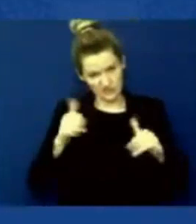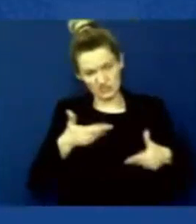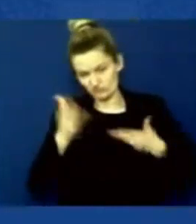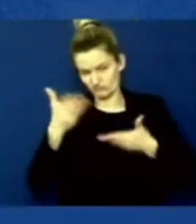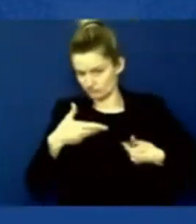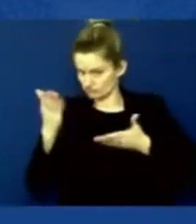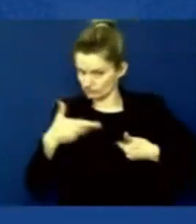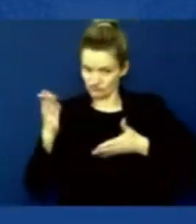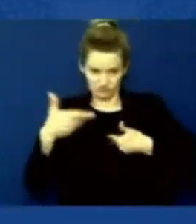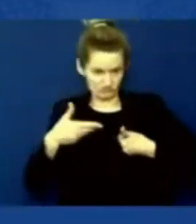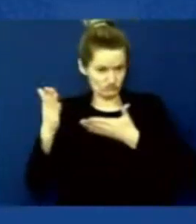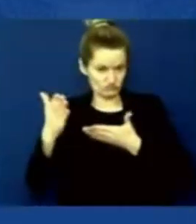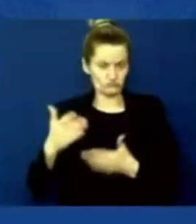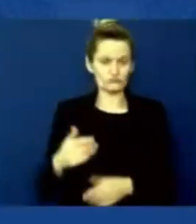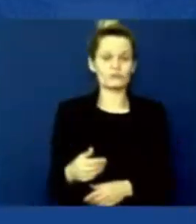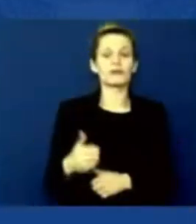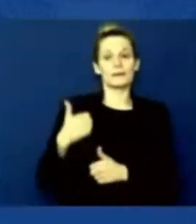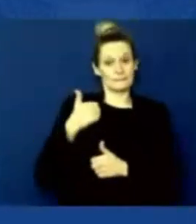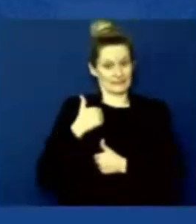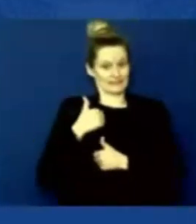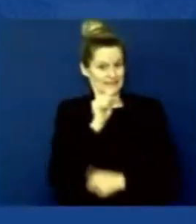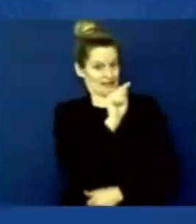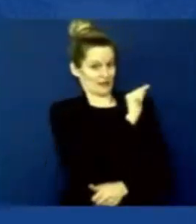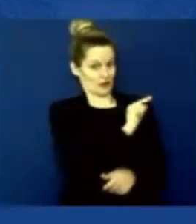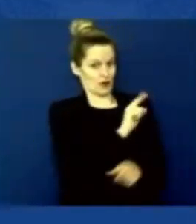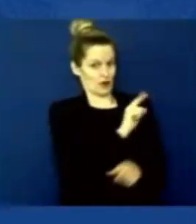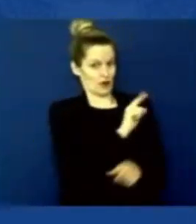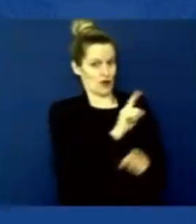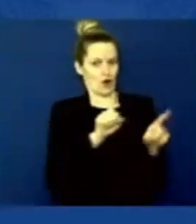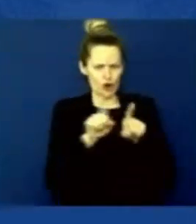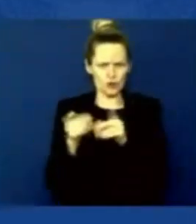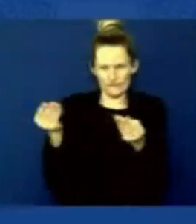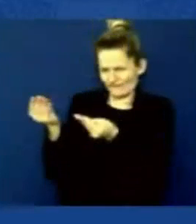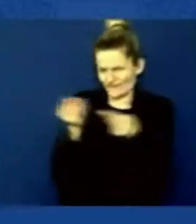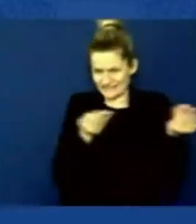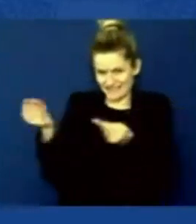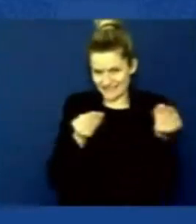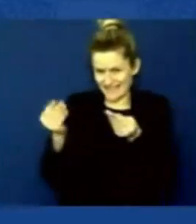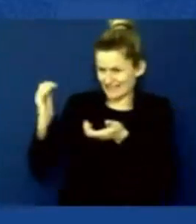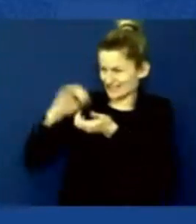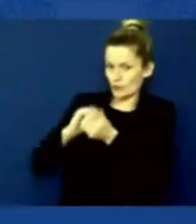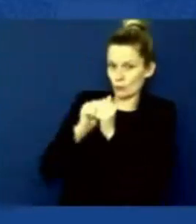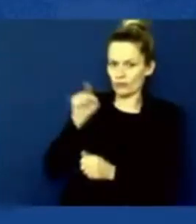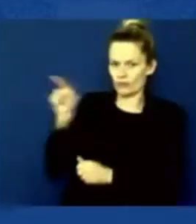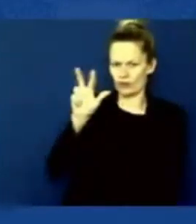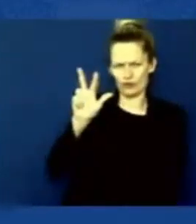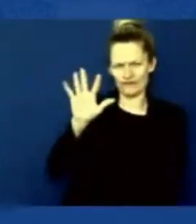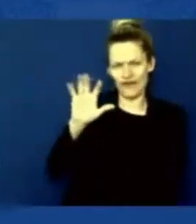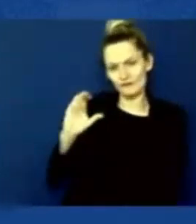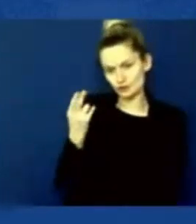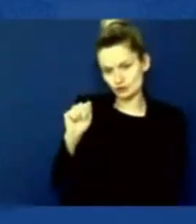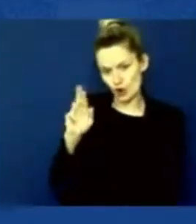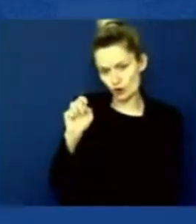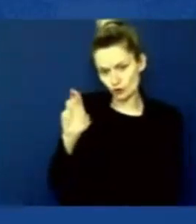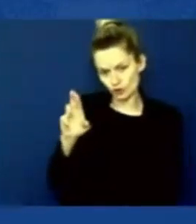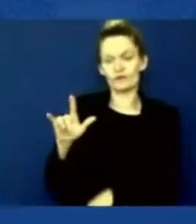charter flights, carrying an additional 4,000 evacuees to other countries that are taking them out.